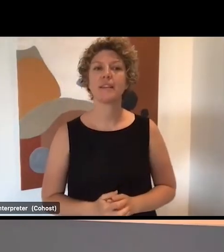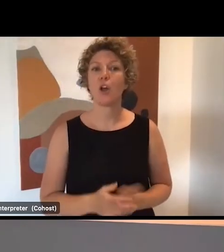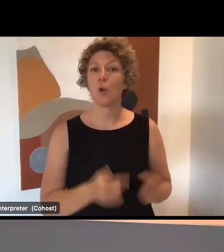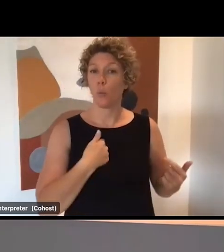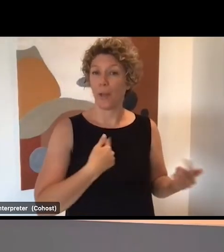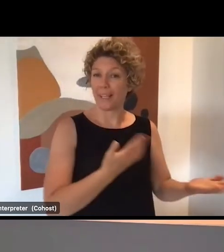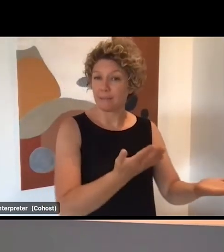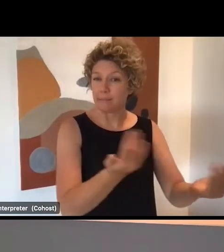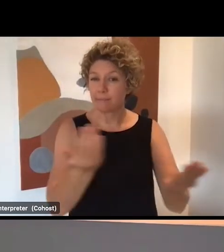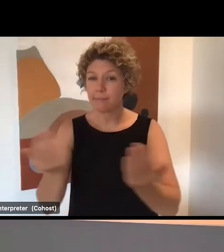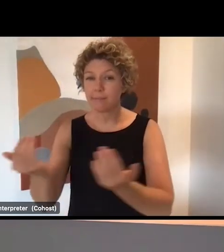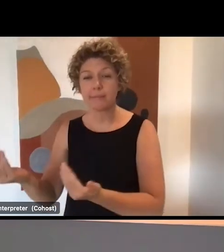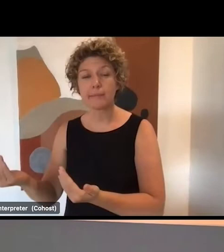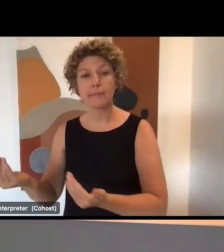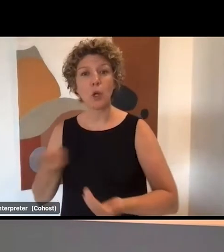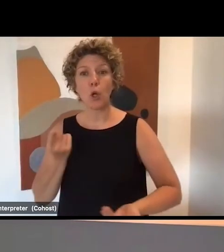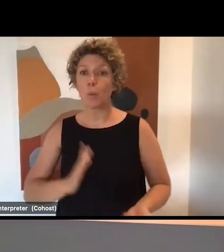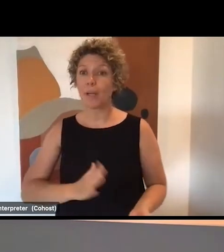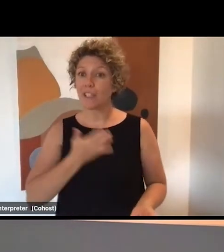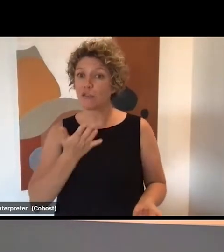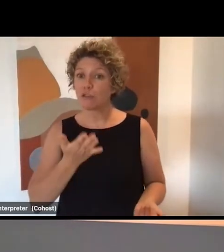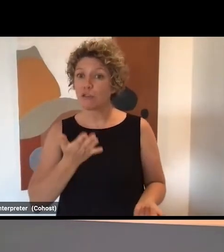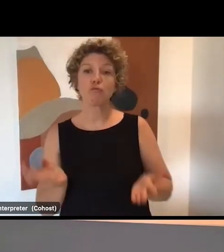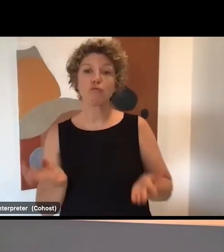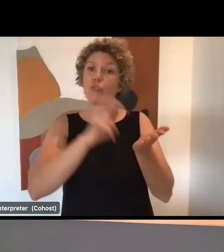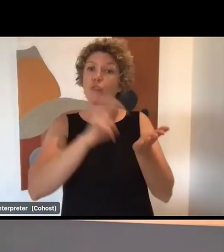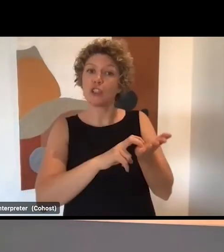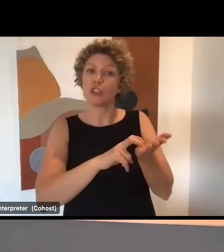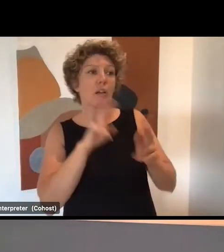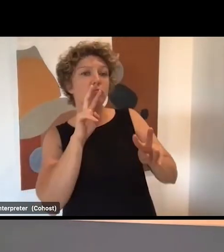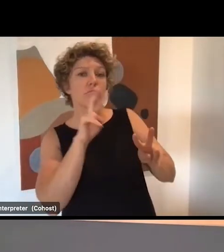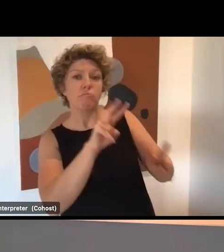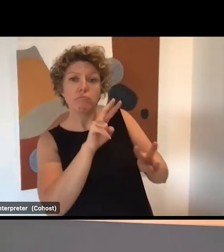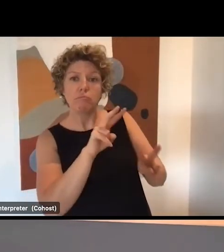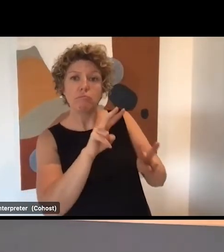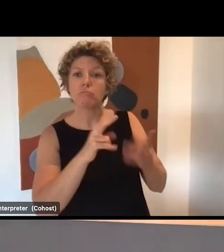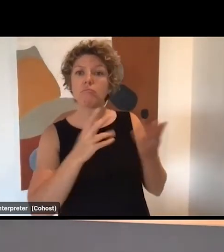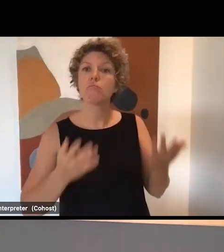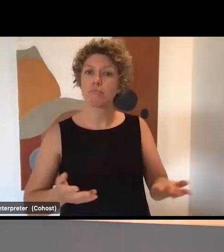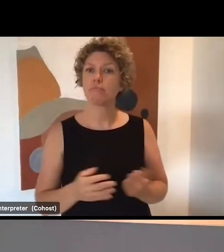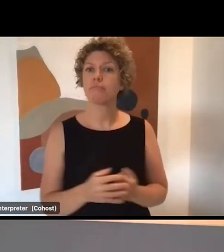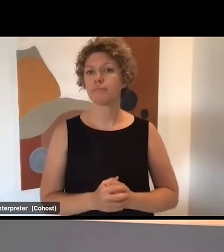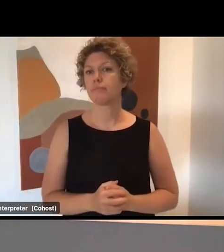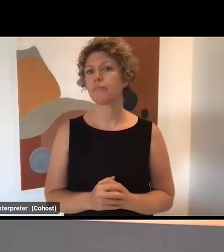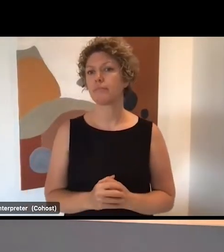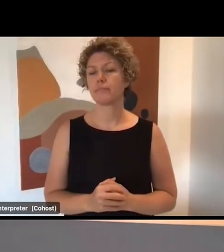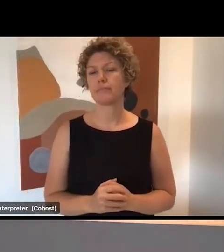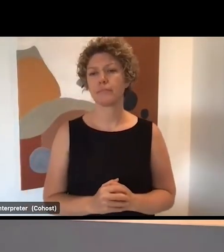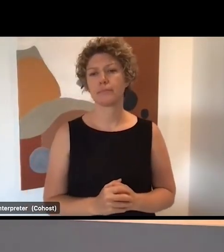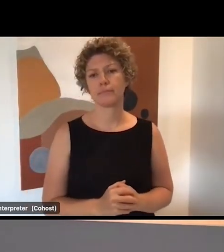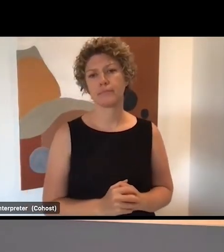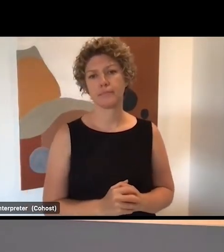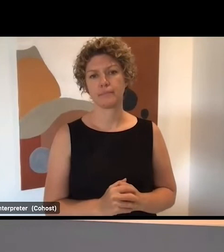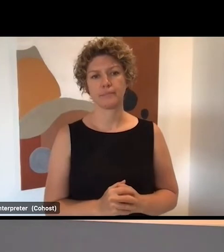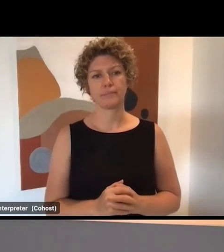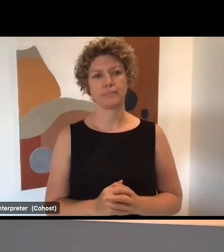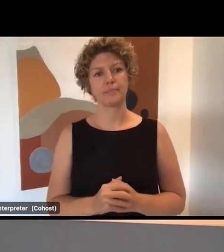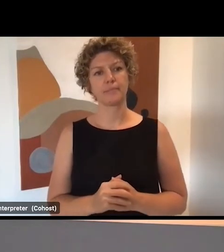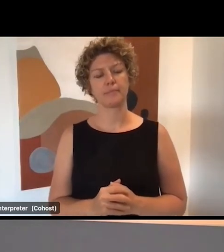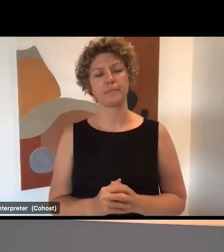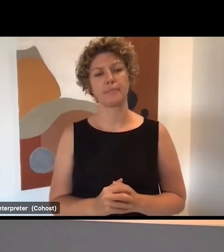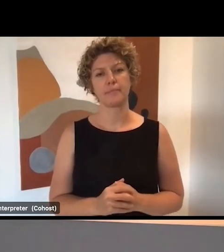are interested, registered to come along and find out about those particular industries.